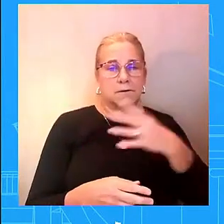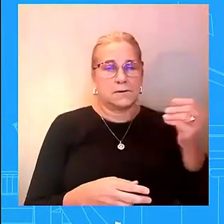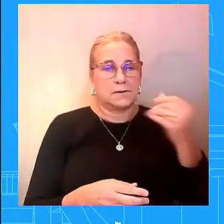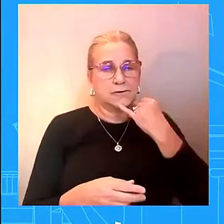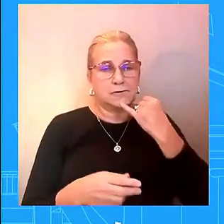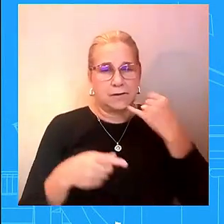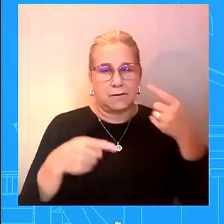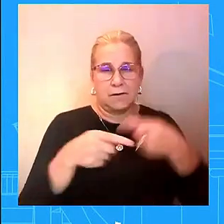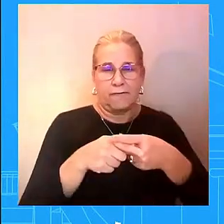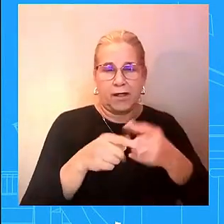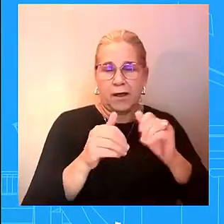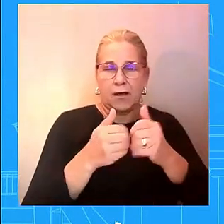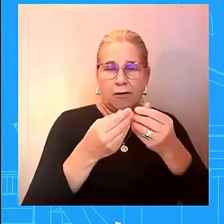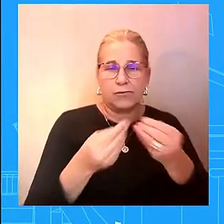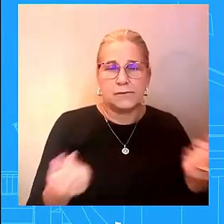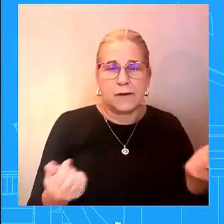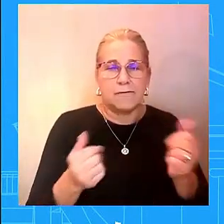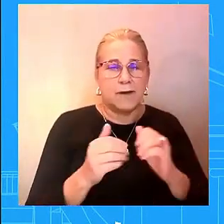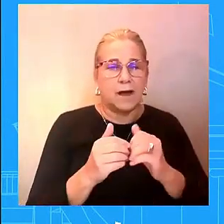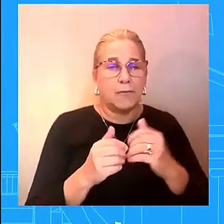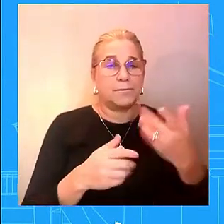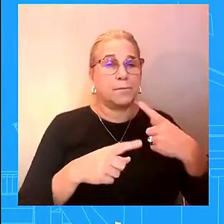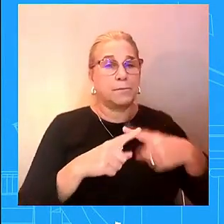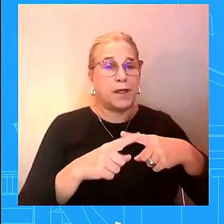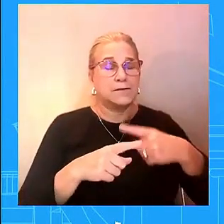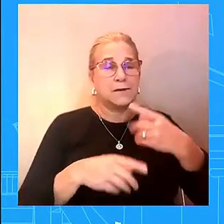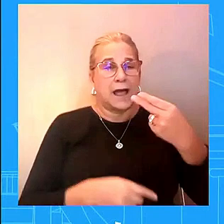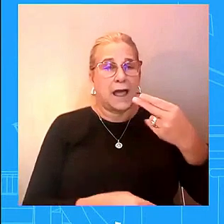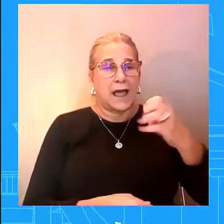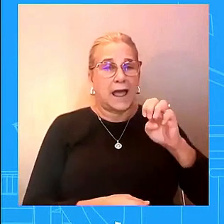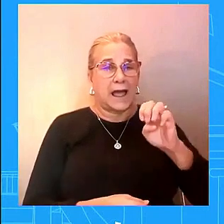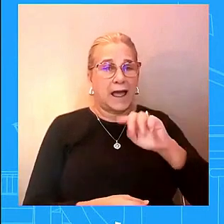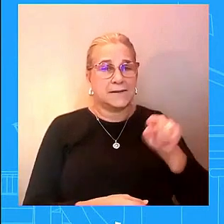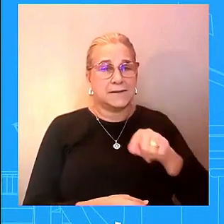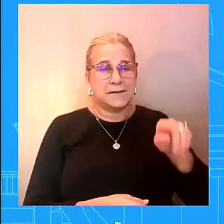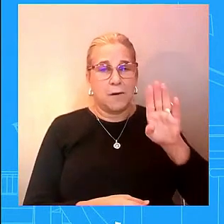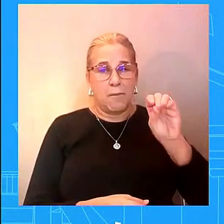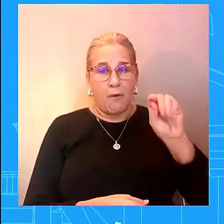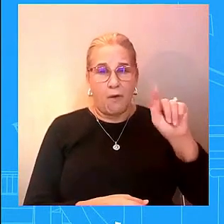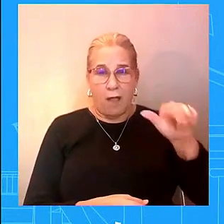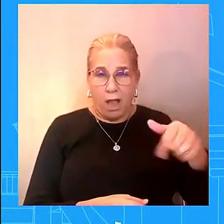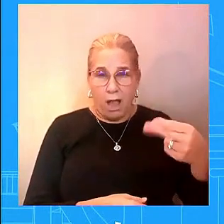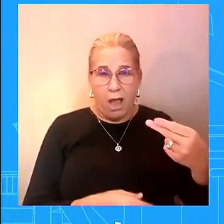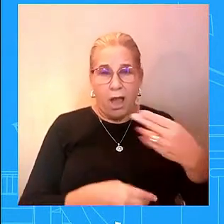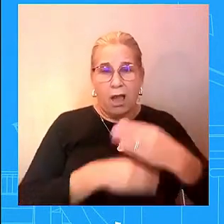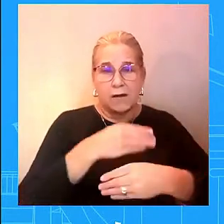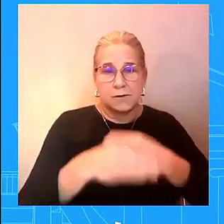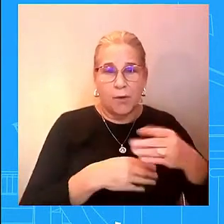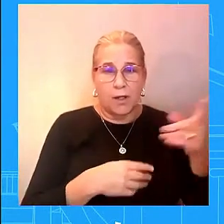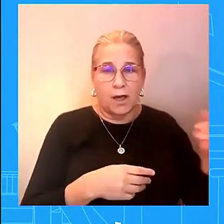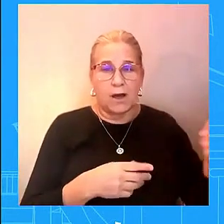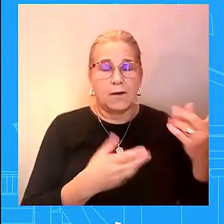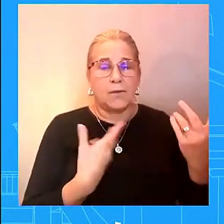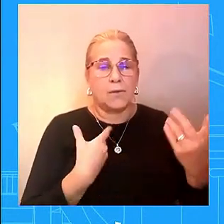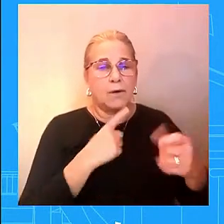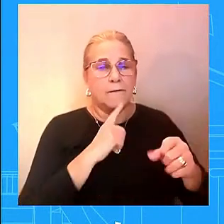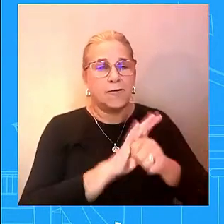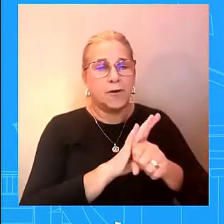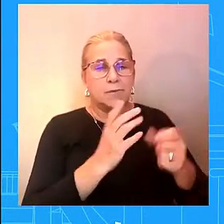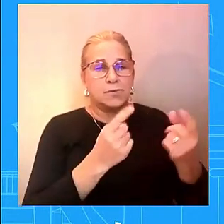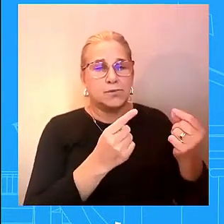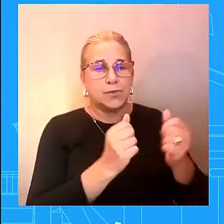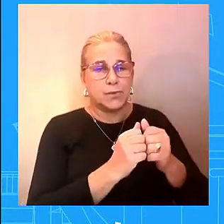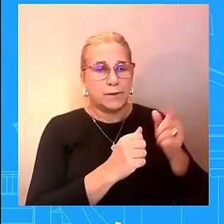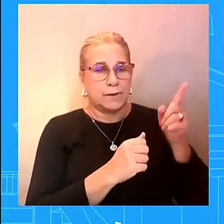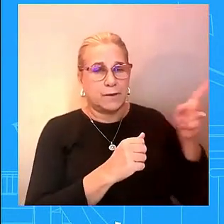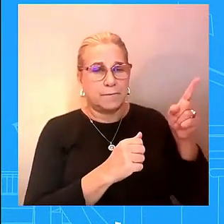which what you're going to see from this trip uh that the secretary is is is having throughout the region is reaffirming our commitment uh to